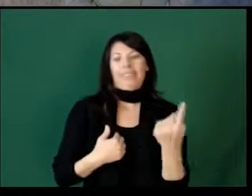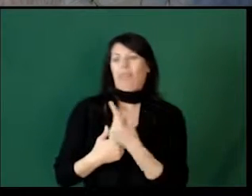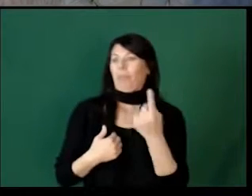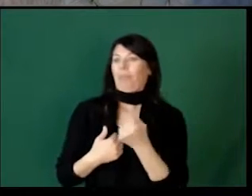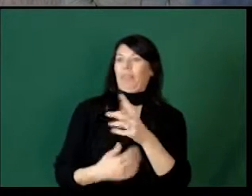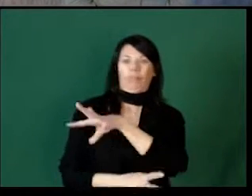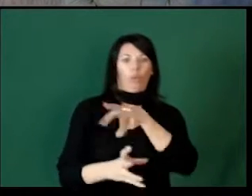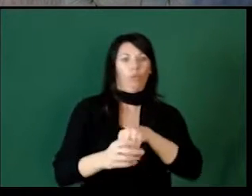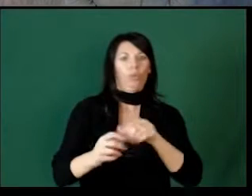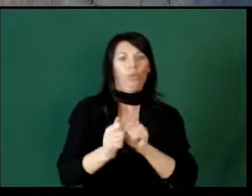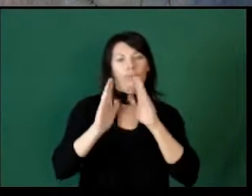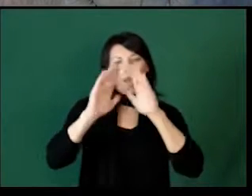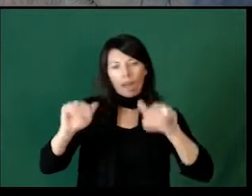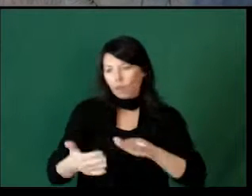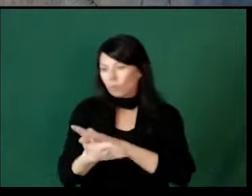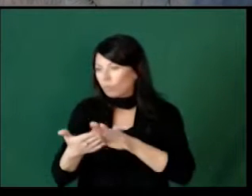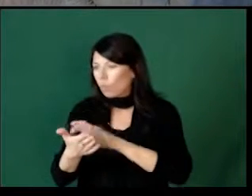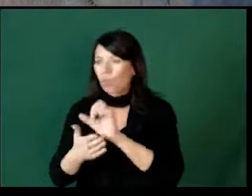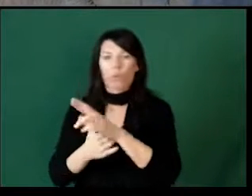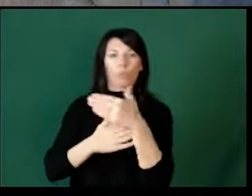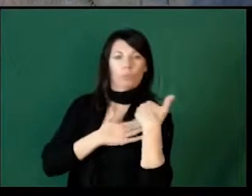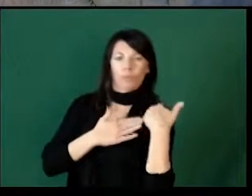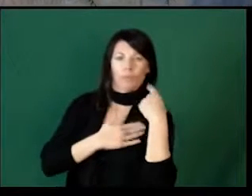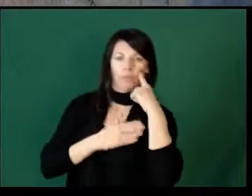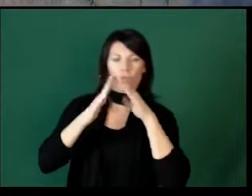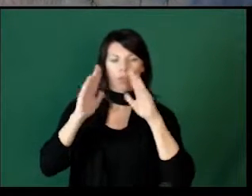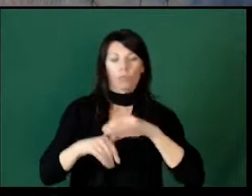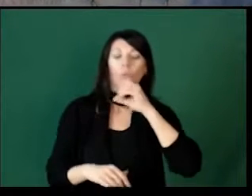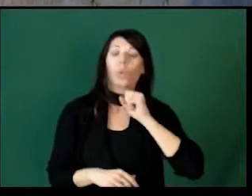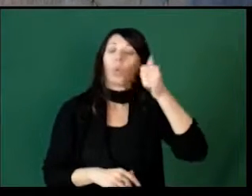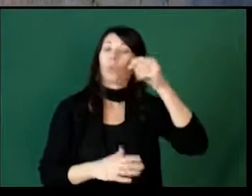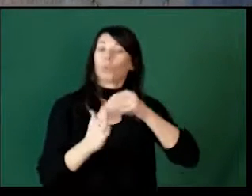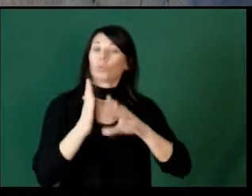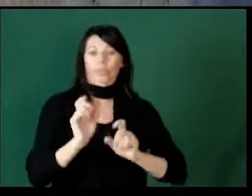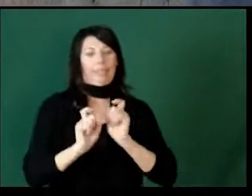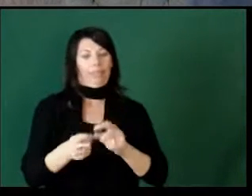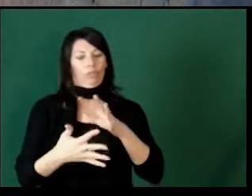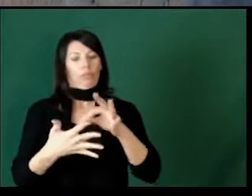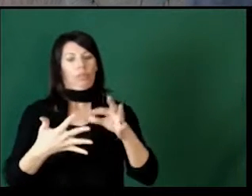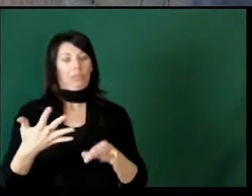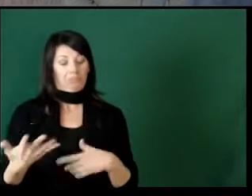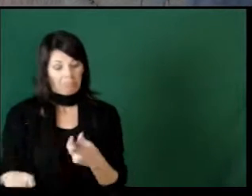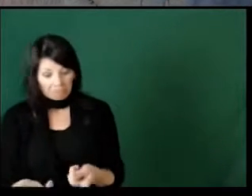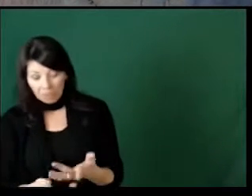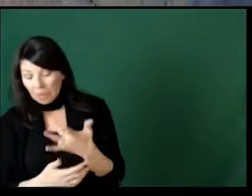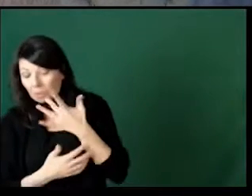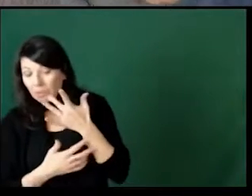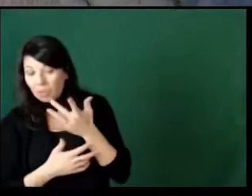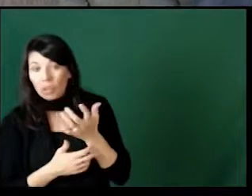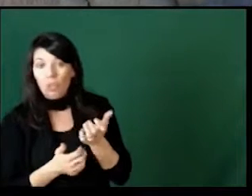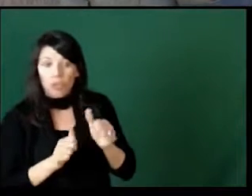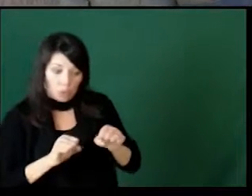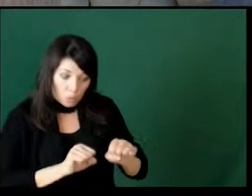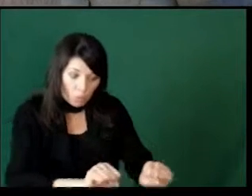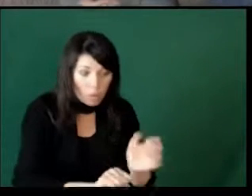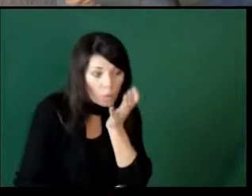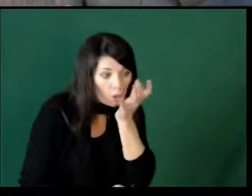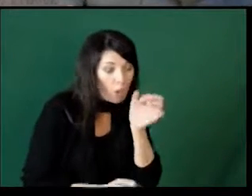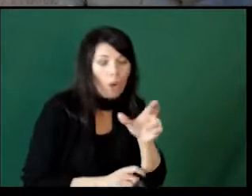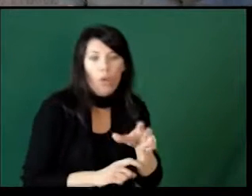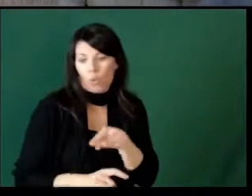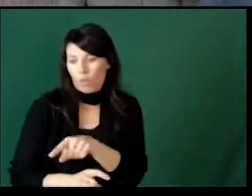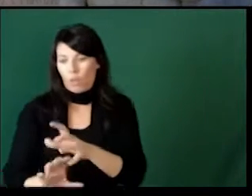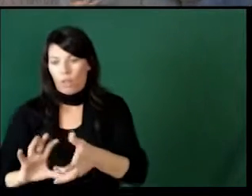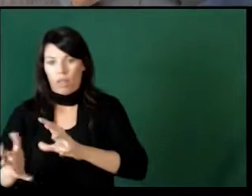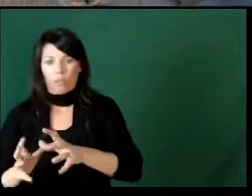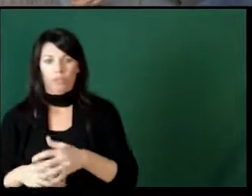should have something to contribute to the household and some kind of responsibility. Older students, you can give them a choice. Like I said, would you prefer to mow the lawn or